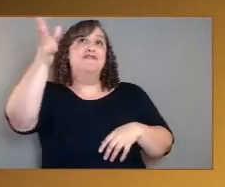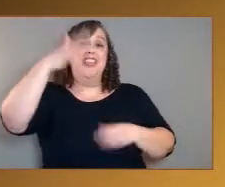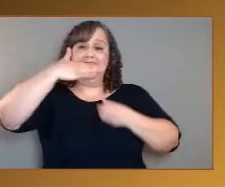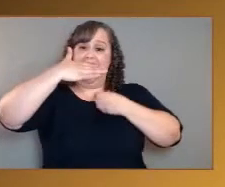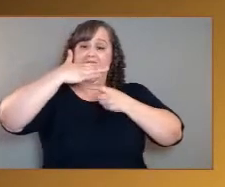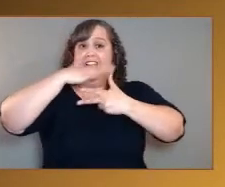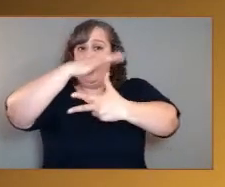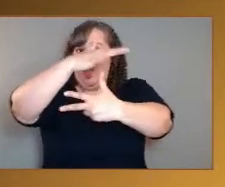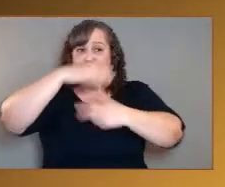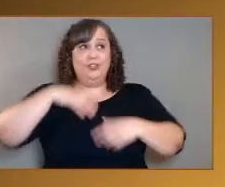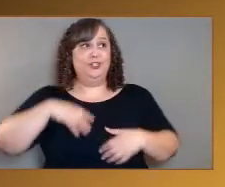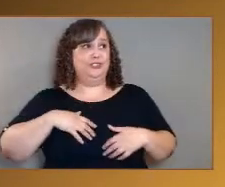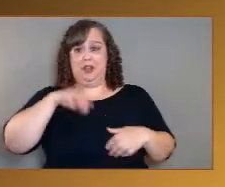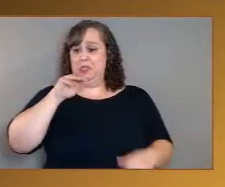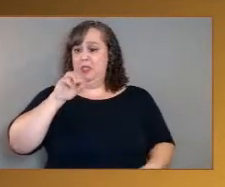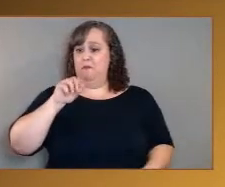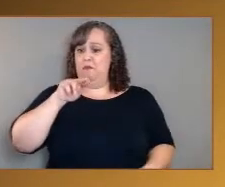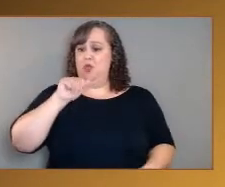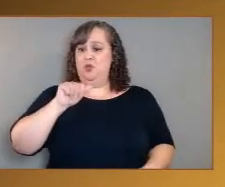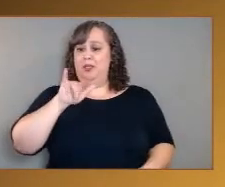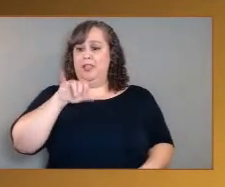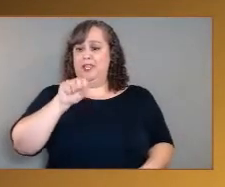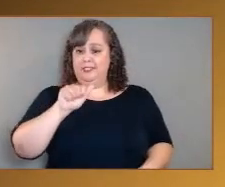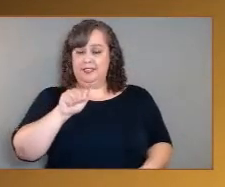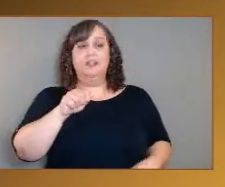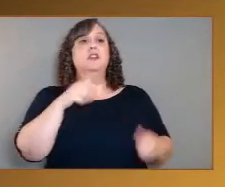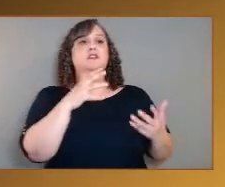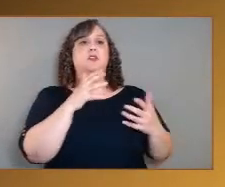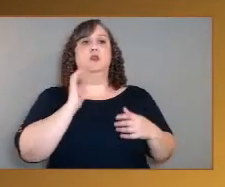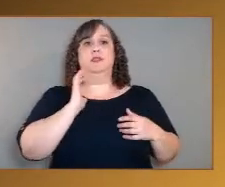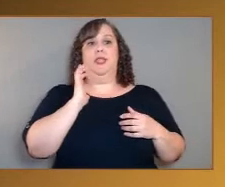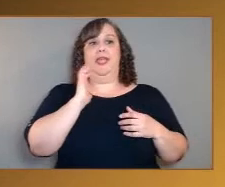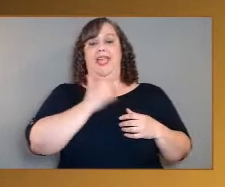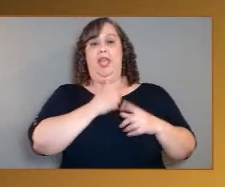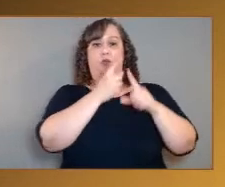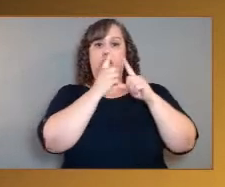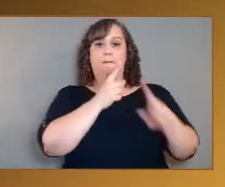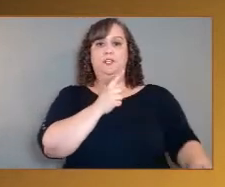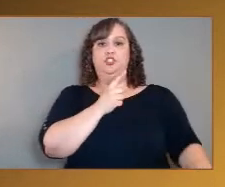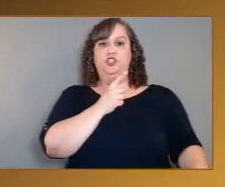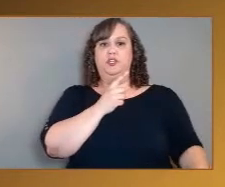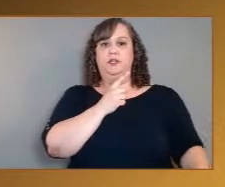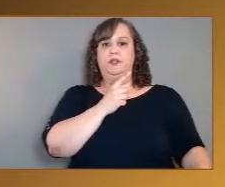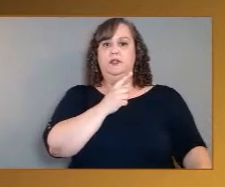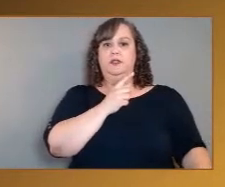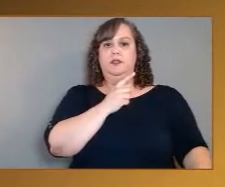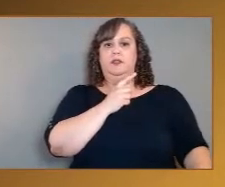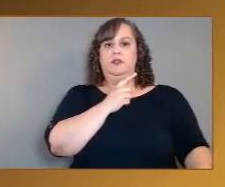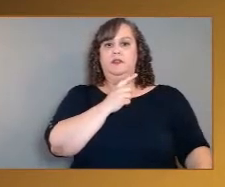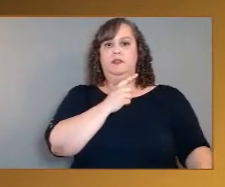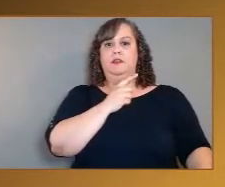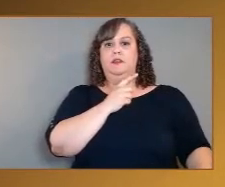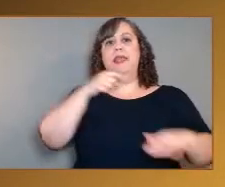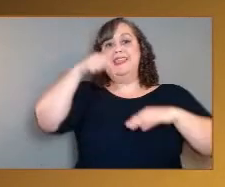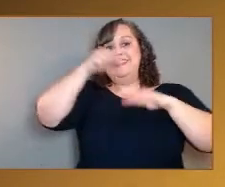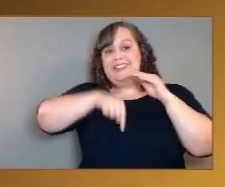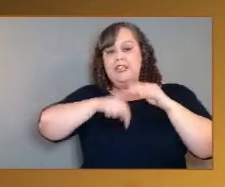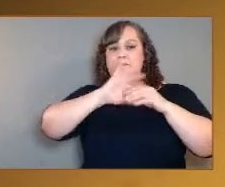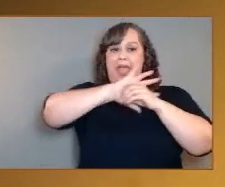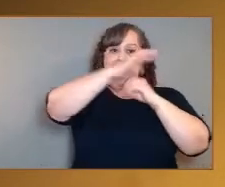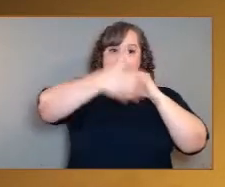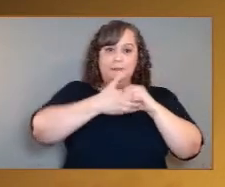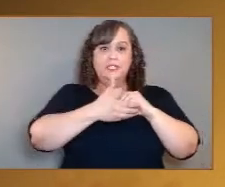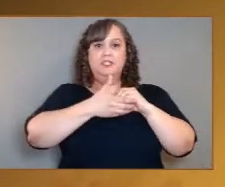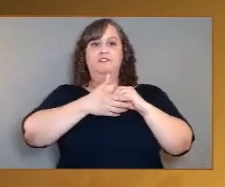his name, which is also the acronym for our mission, Deep Atmosphere Exploration of Venus with imaging and measurements